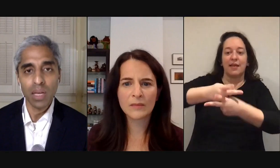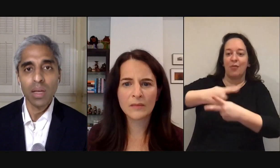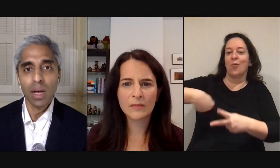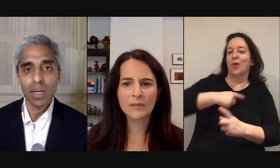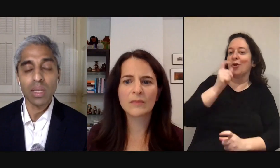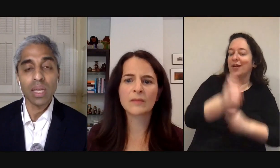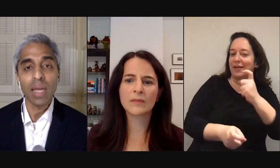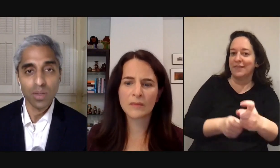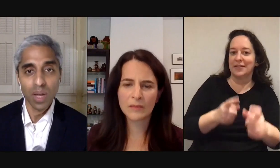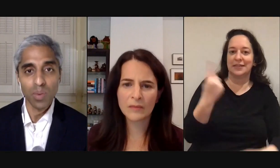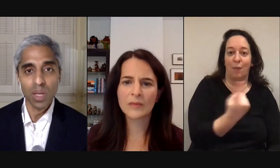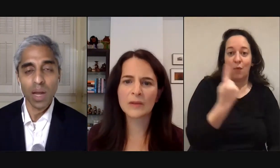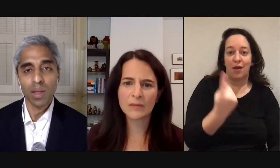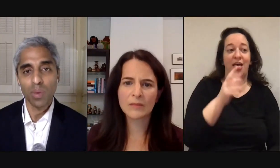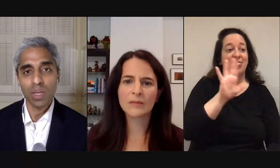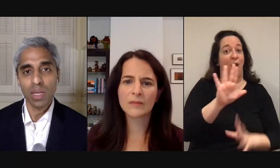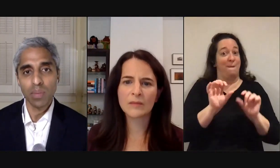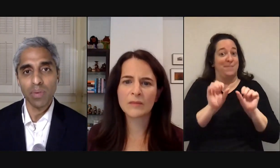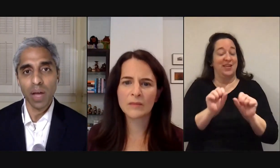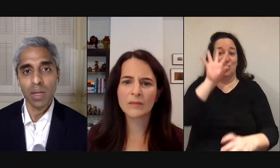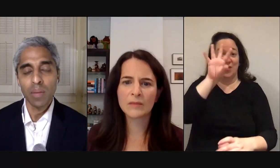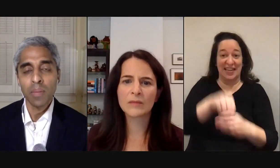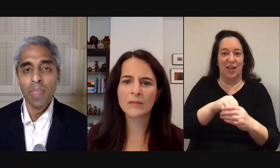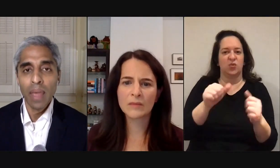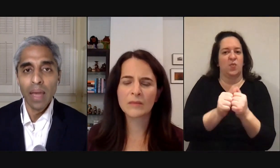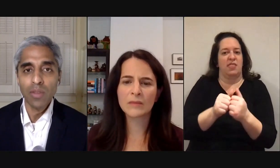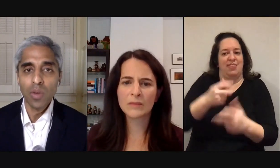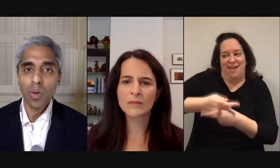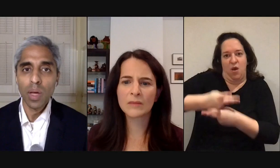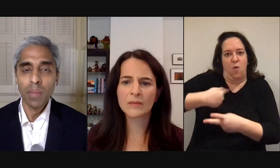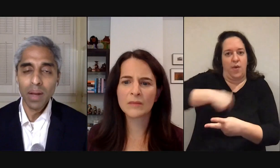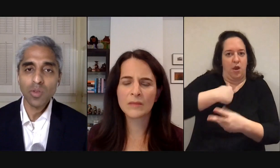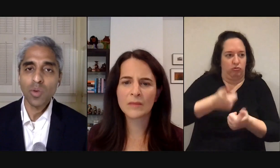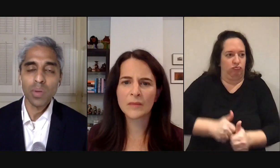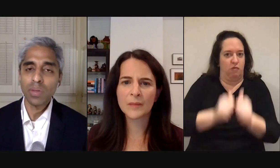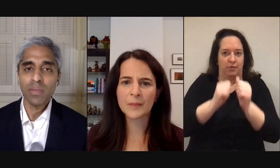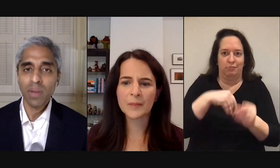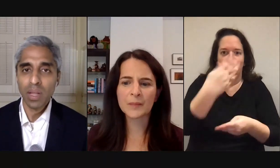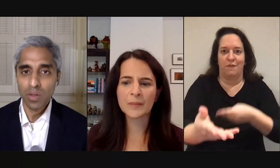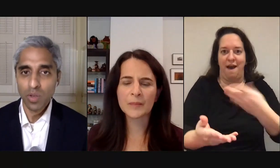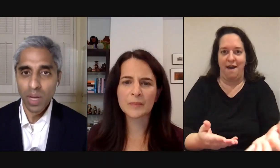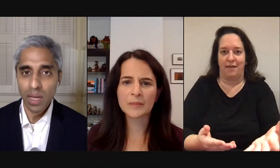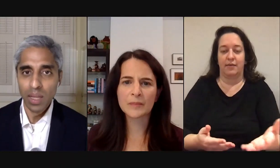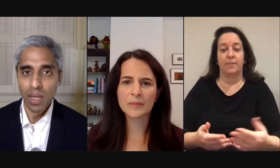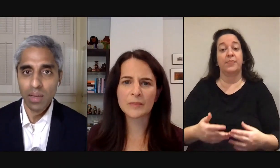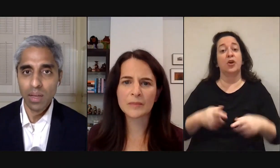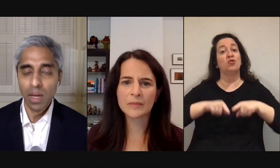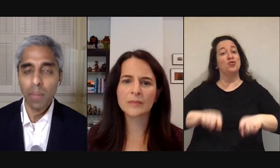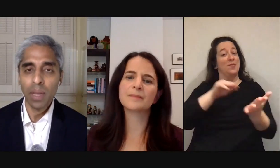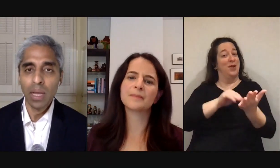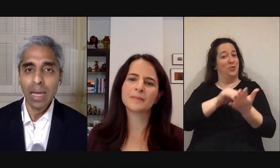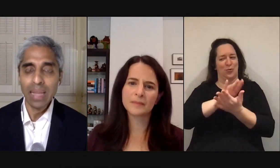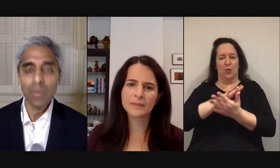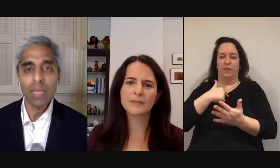their ability uh to engage with the care that we're seeking to provide and so in medical school we receive very little training on that